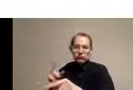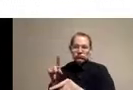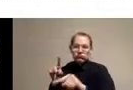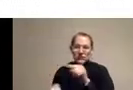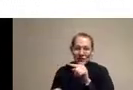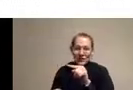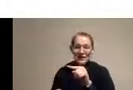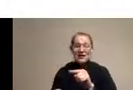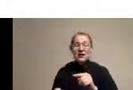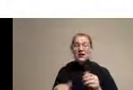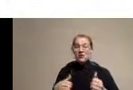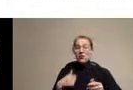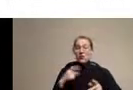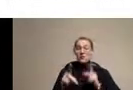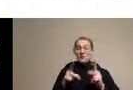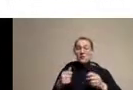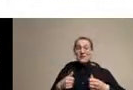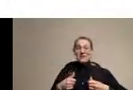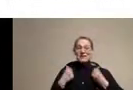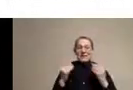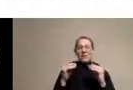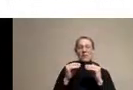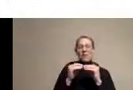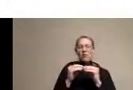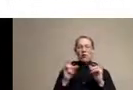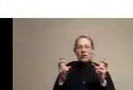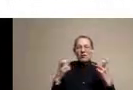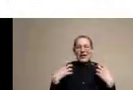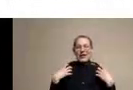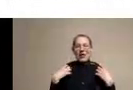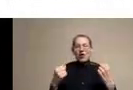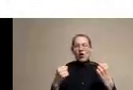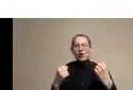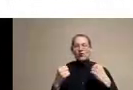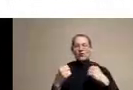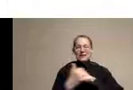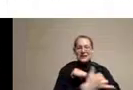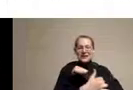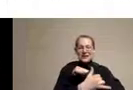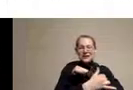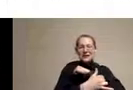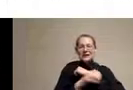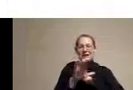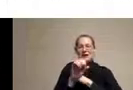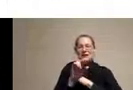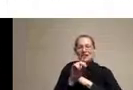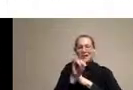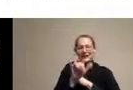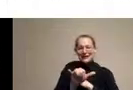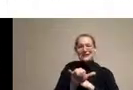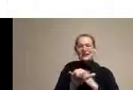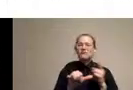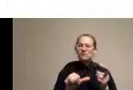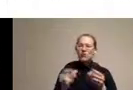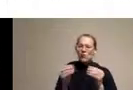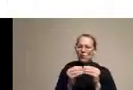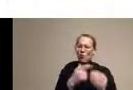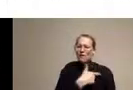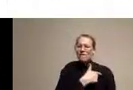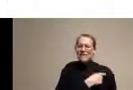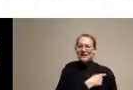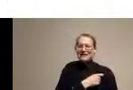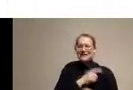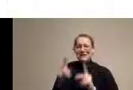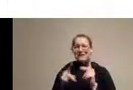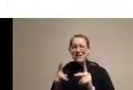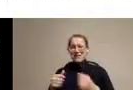that are healthier. And the top row, people who are most vulnerable, most sick counties. And what you see is the average vaccination rate by county. And what you see is people living in most